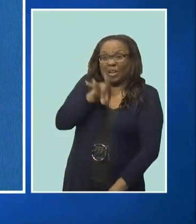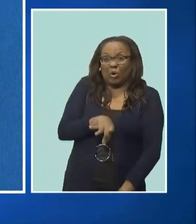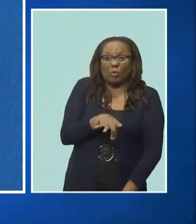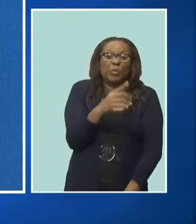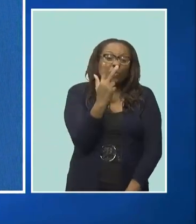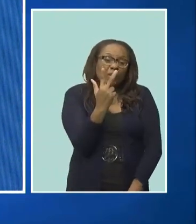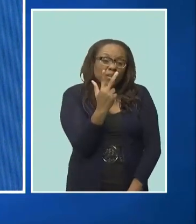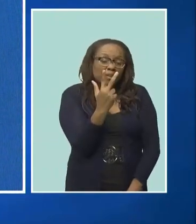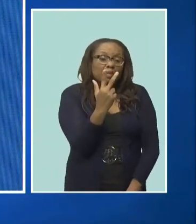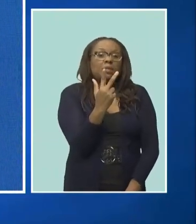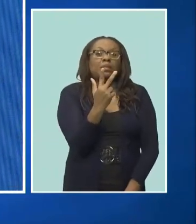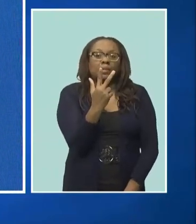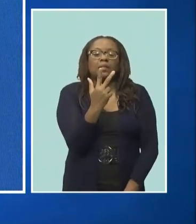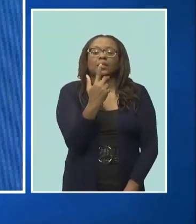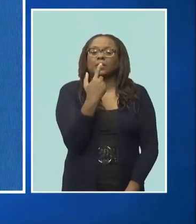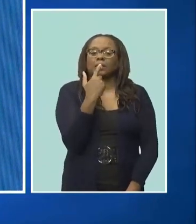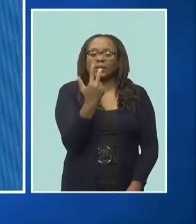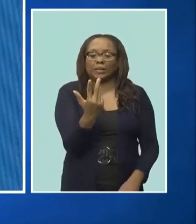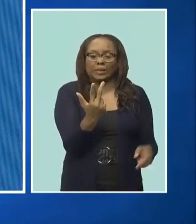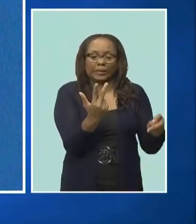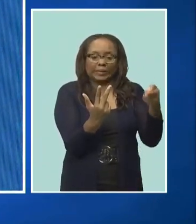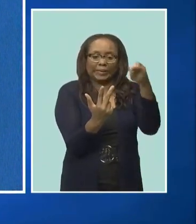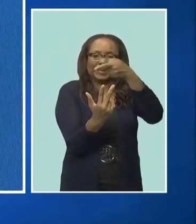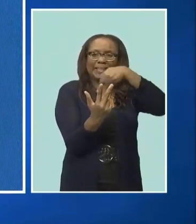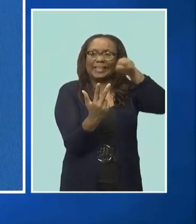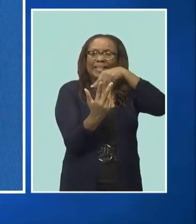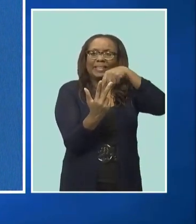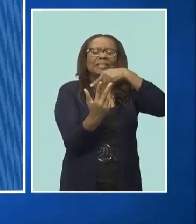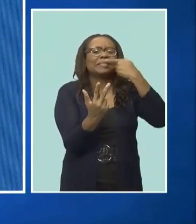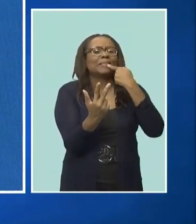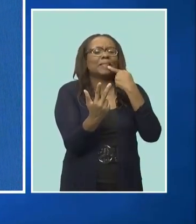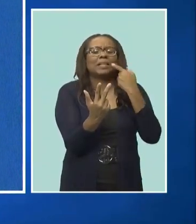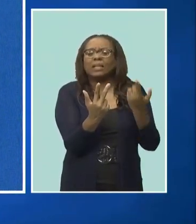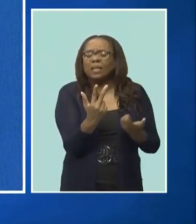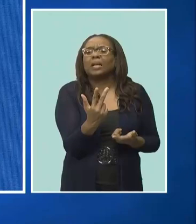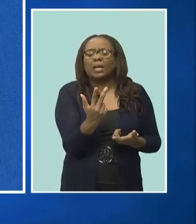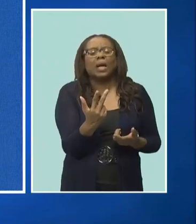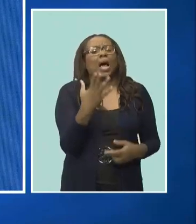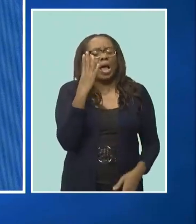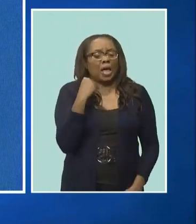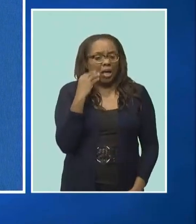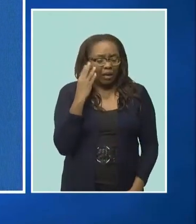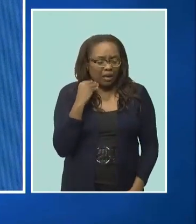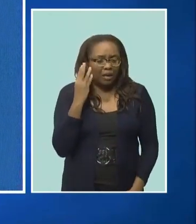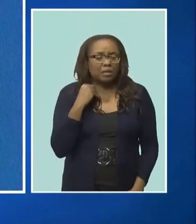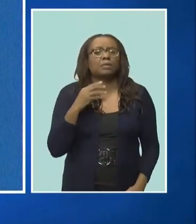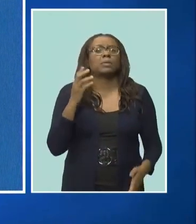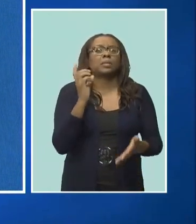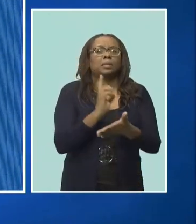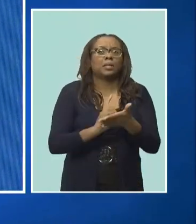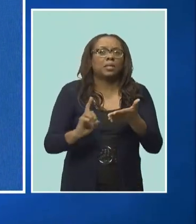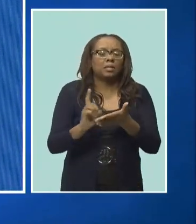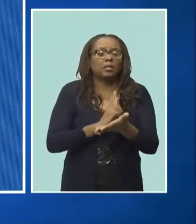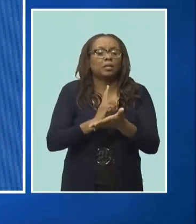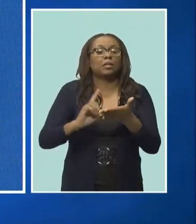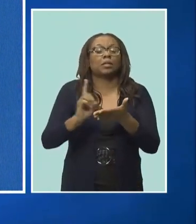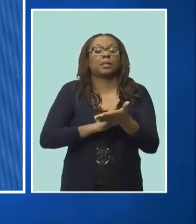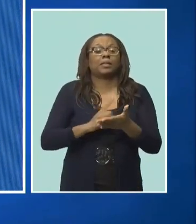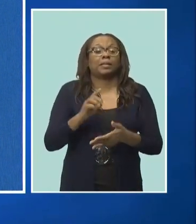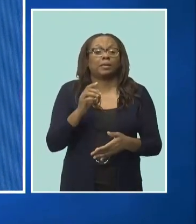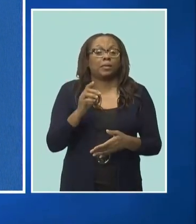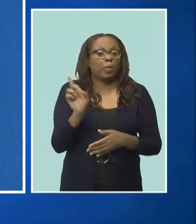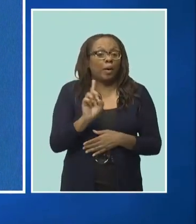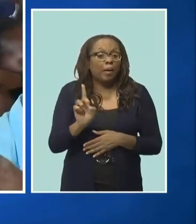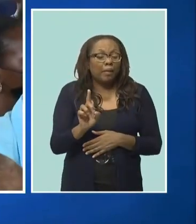have said, and of young children and adolescents that participated in this poll in the Eastern Caribbean, you